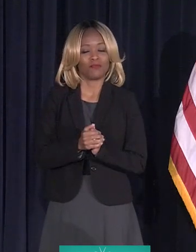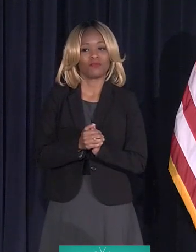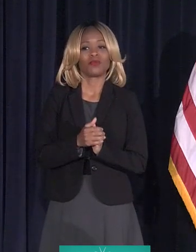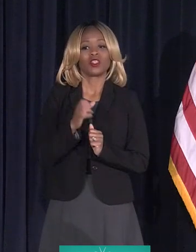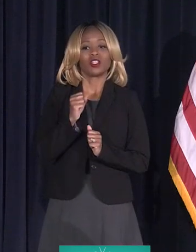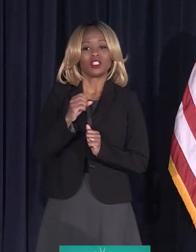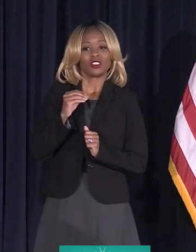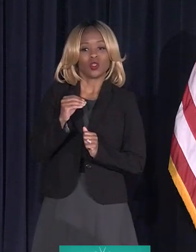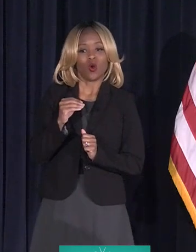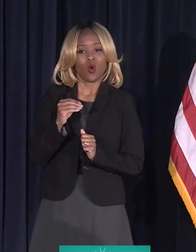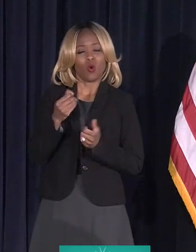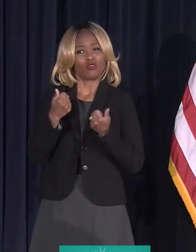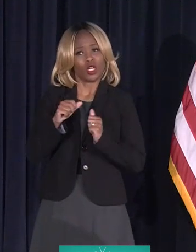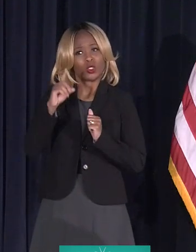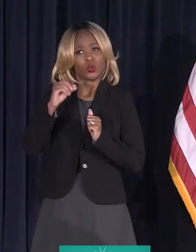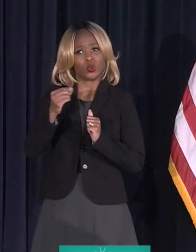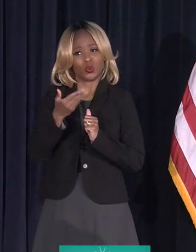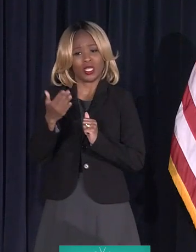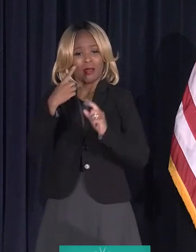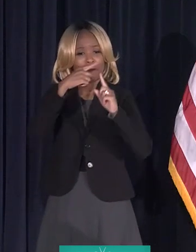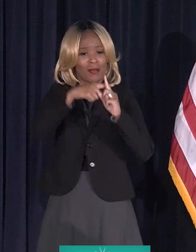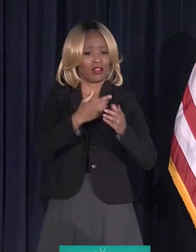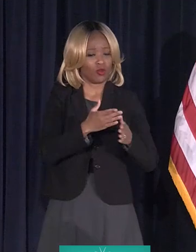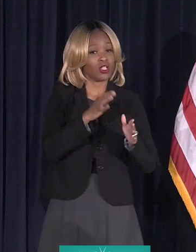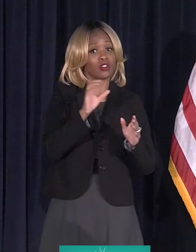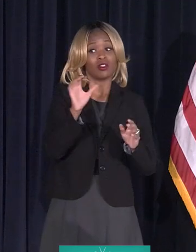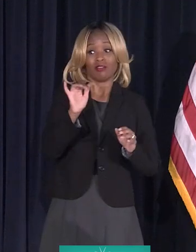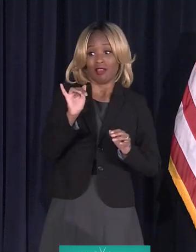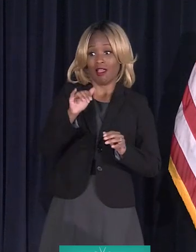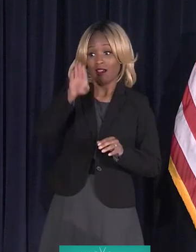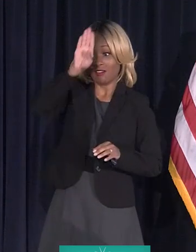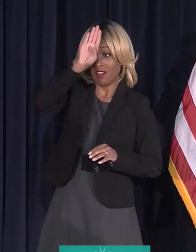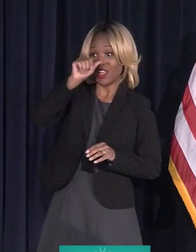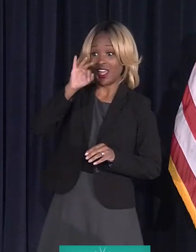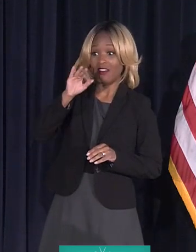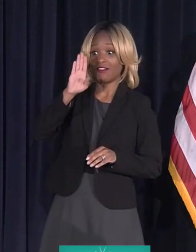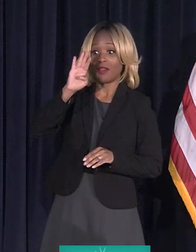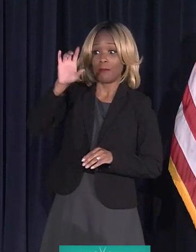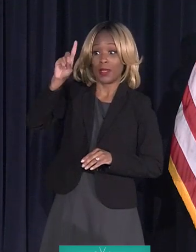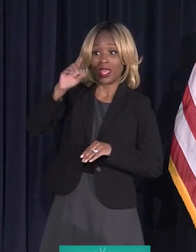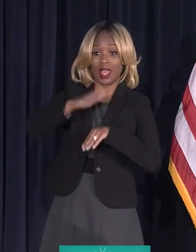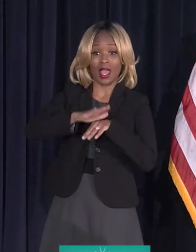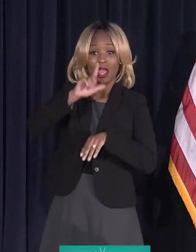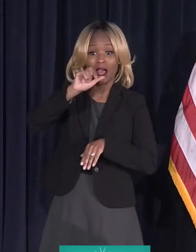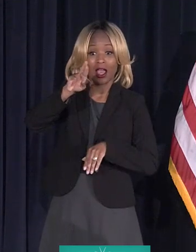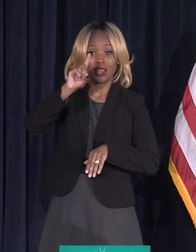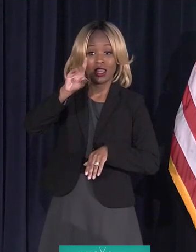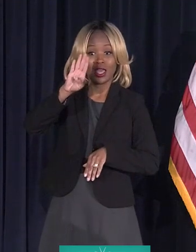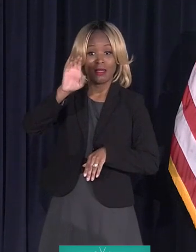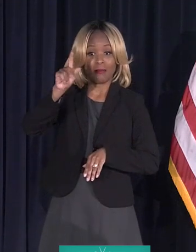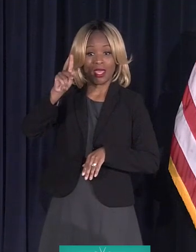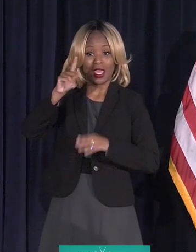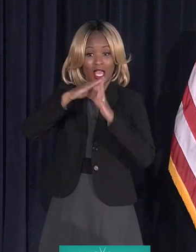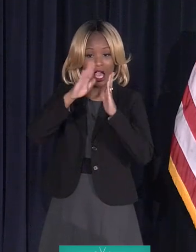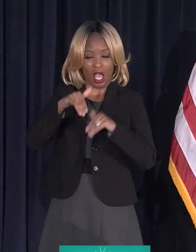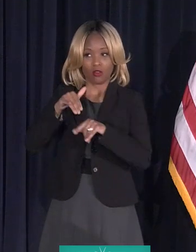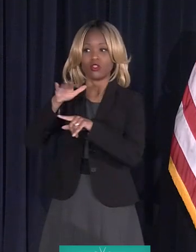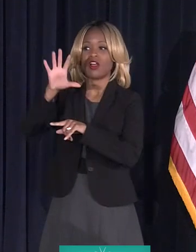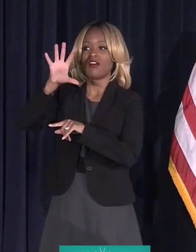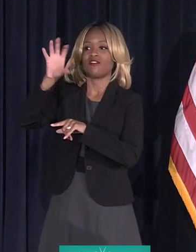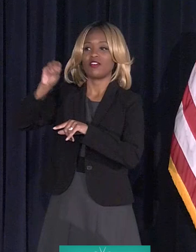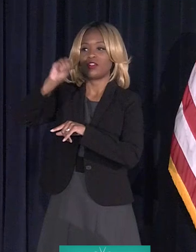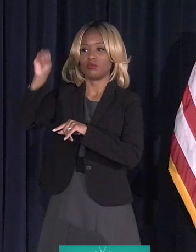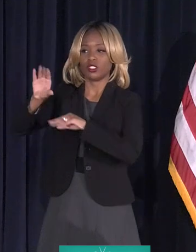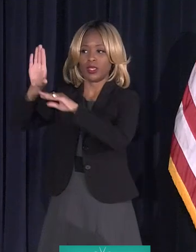in a positive way. For example, our police and firefighters, if they bid on a land bank house, can get 50% off